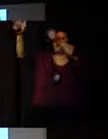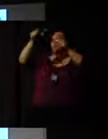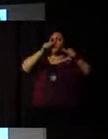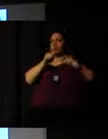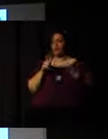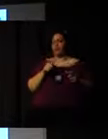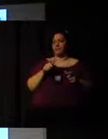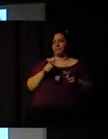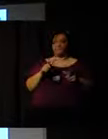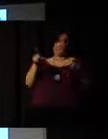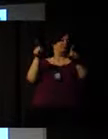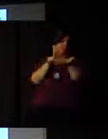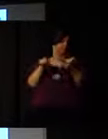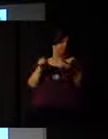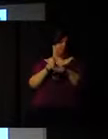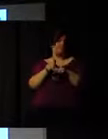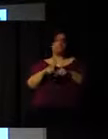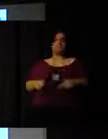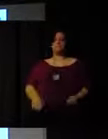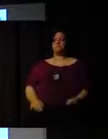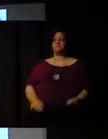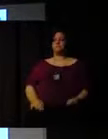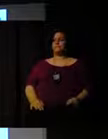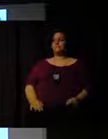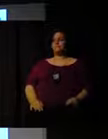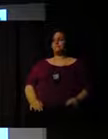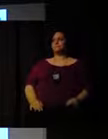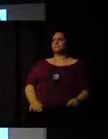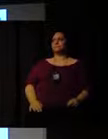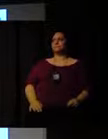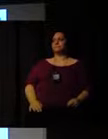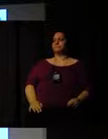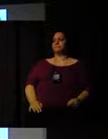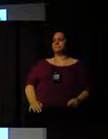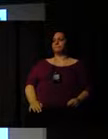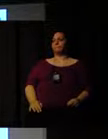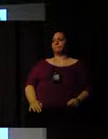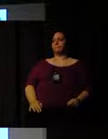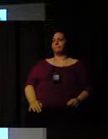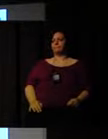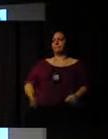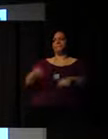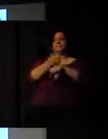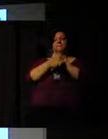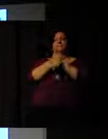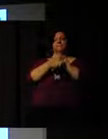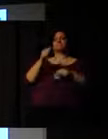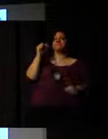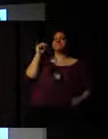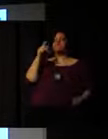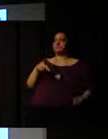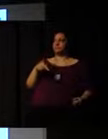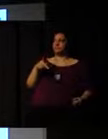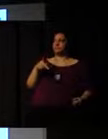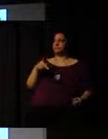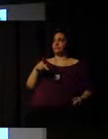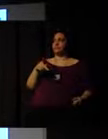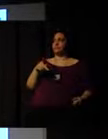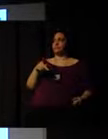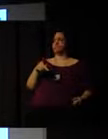And then also, for the retired professional, there's a sense of giving back to society. And then